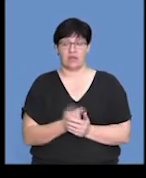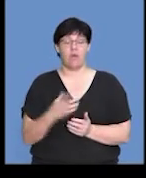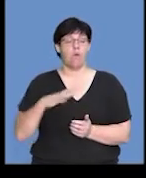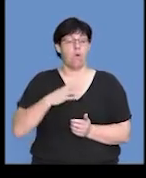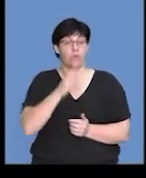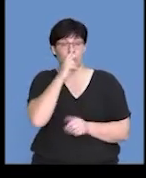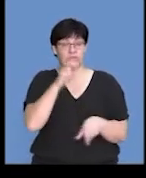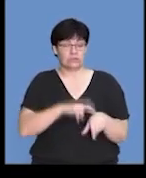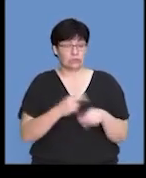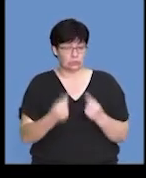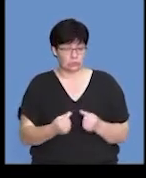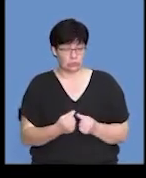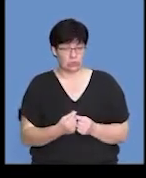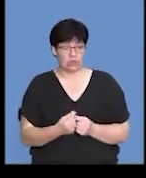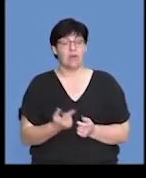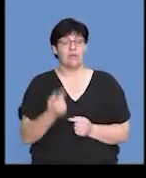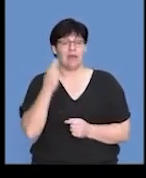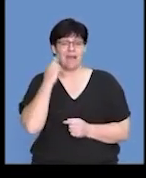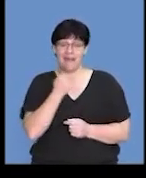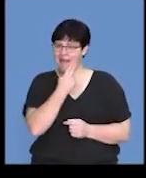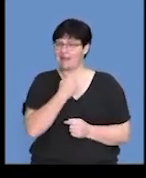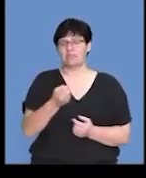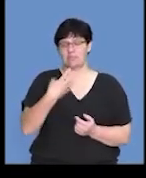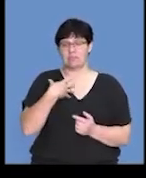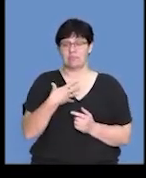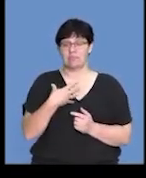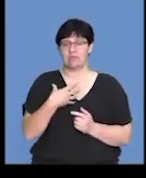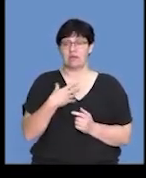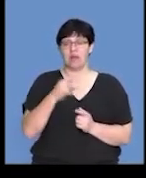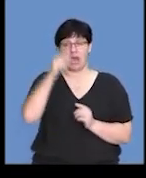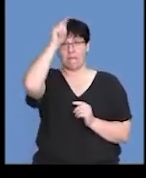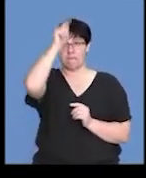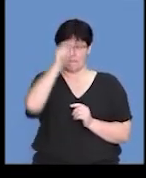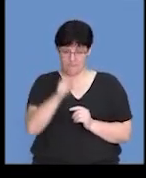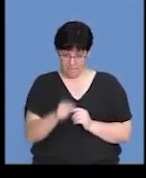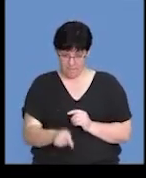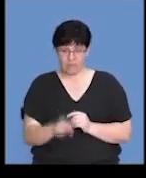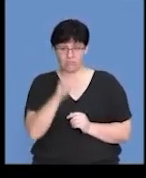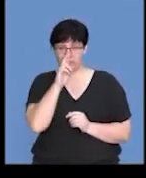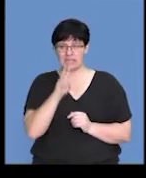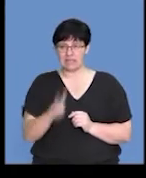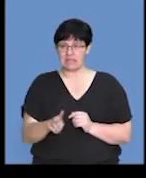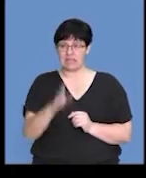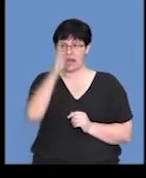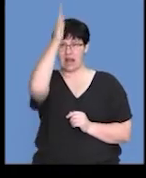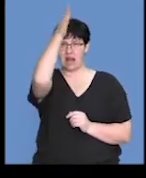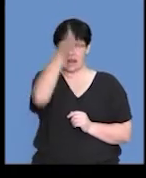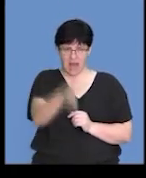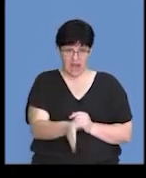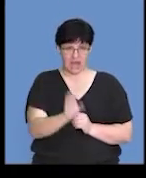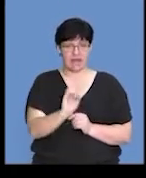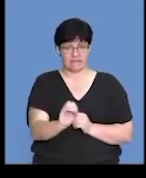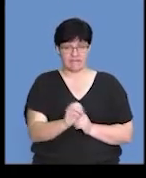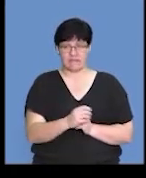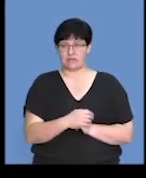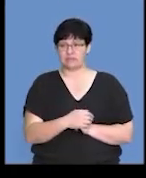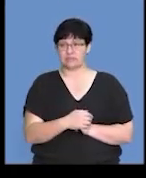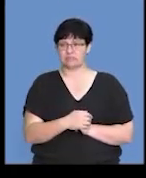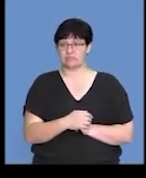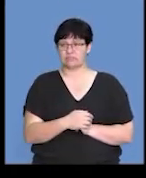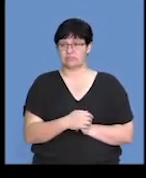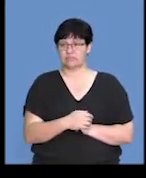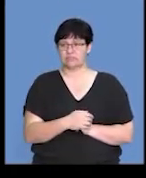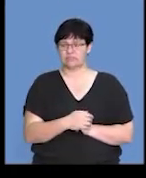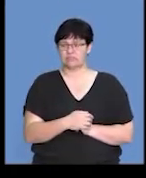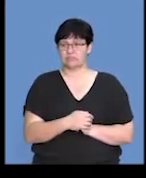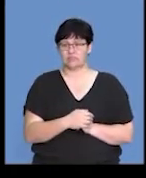you need to do is, well, they've been kind enough to even extrapolate that down. And so you clearly see a line there, which actually you can